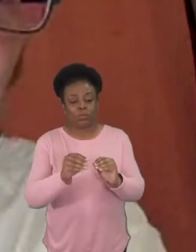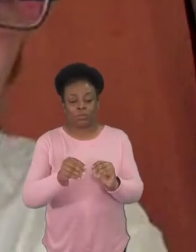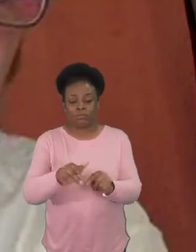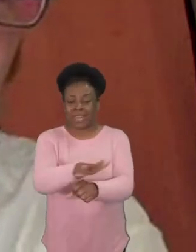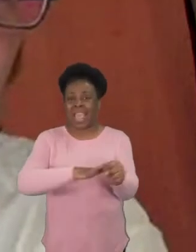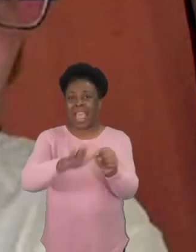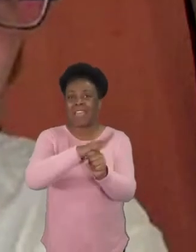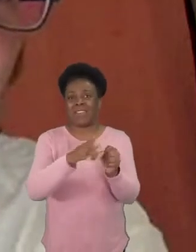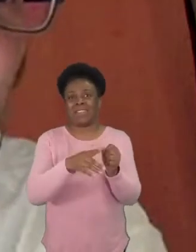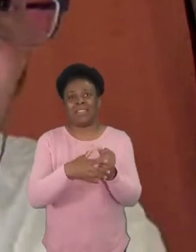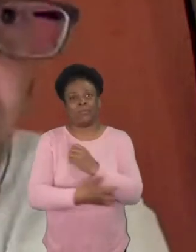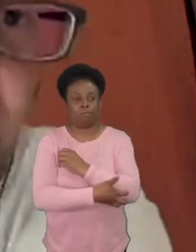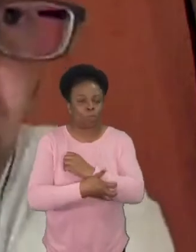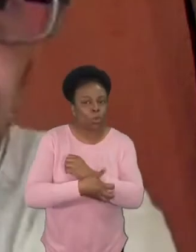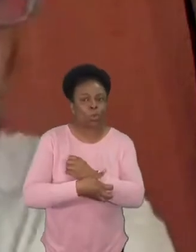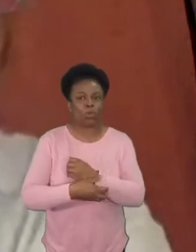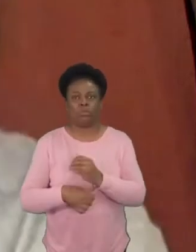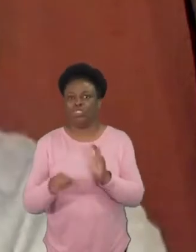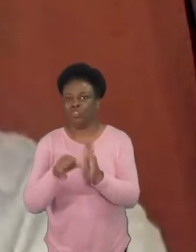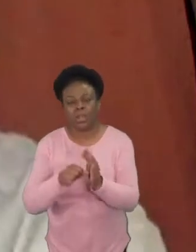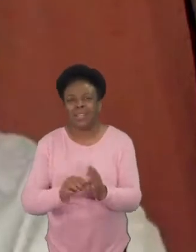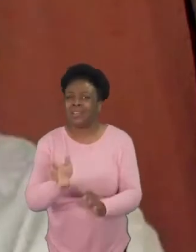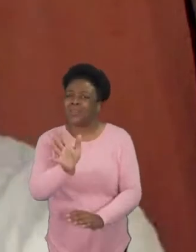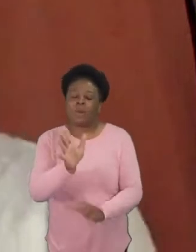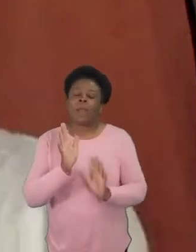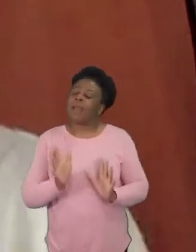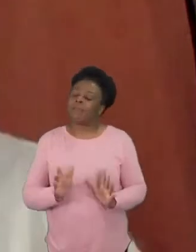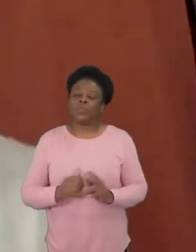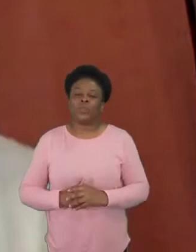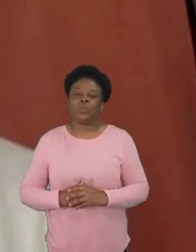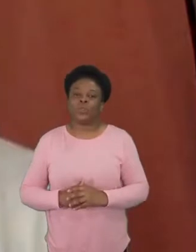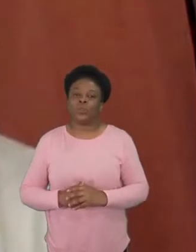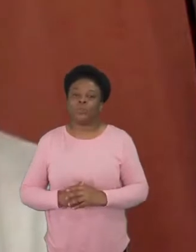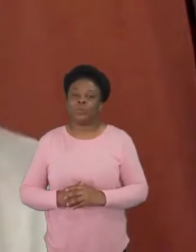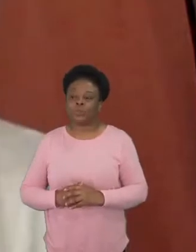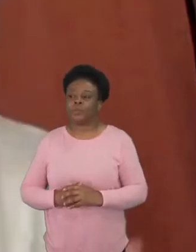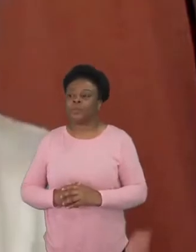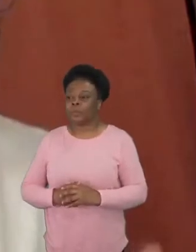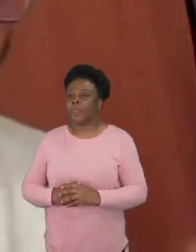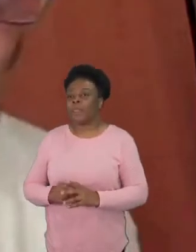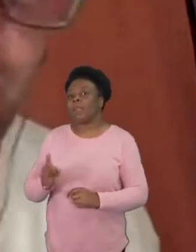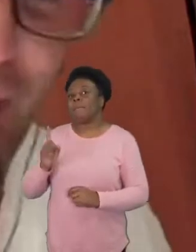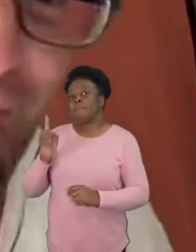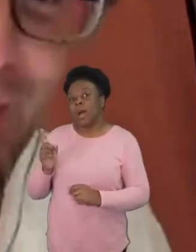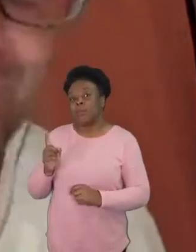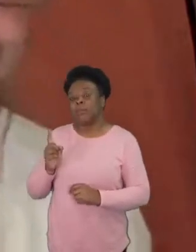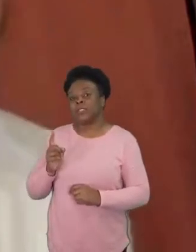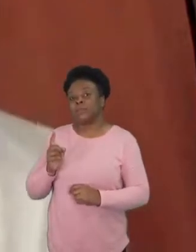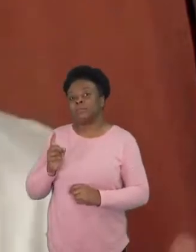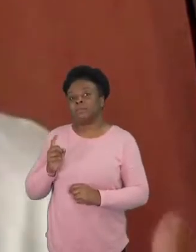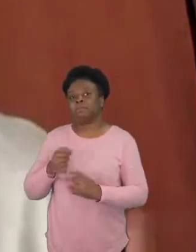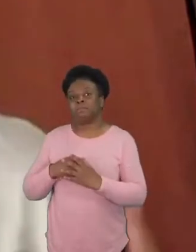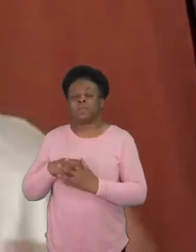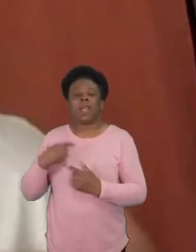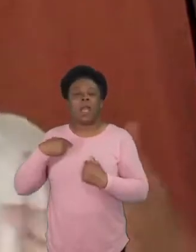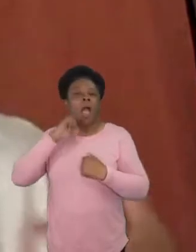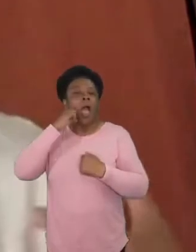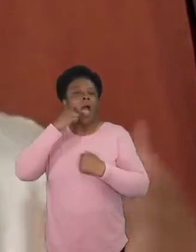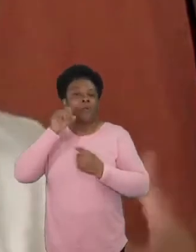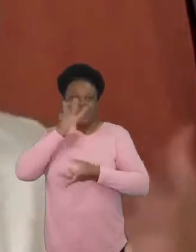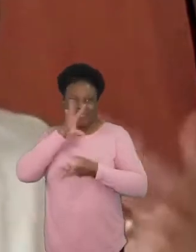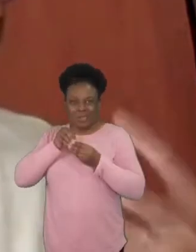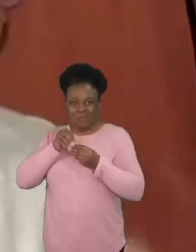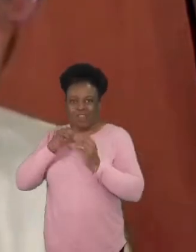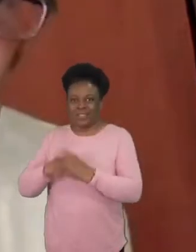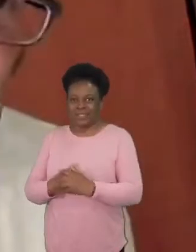uh frederick buechner's great lines is that each of us needs to take this is my paraphrase of it but we've got to take